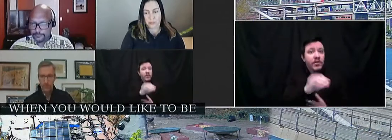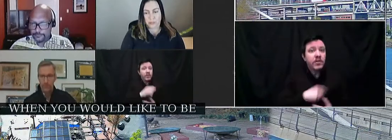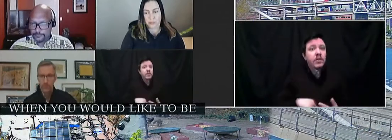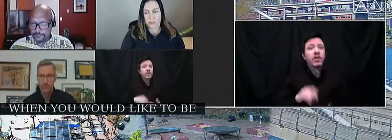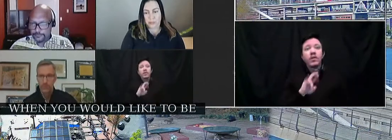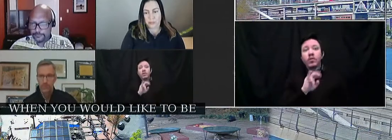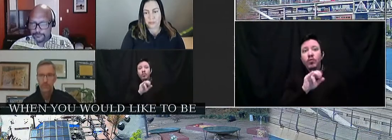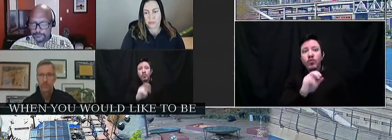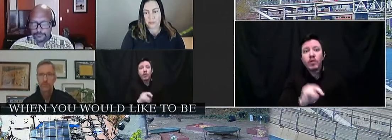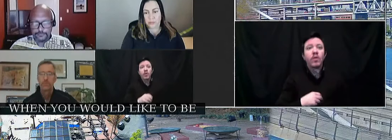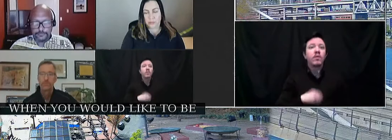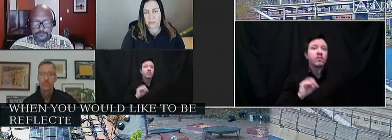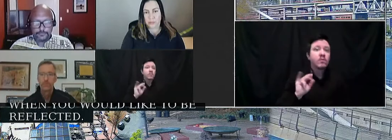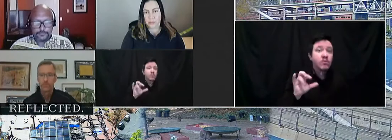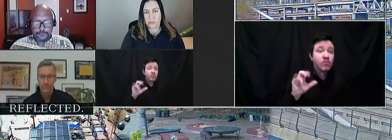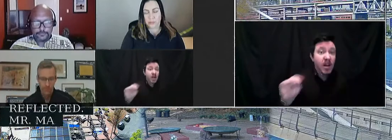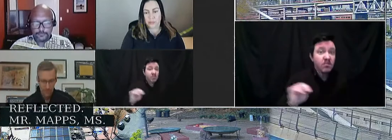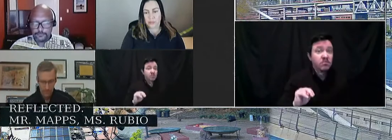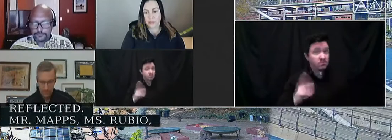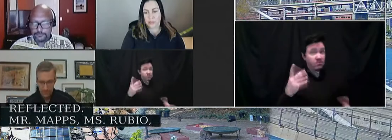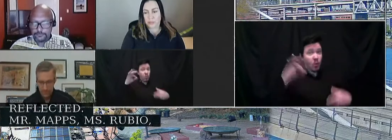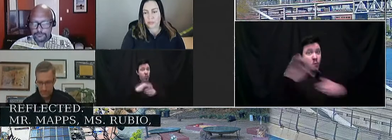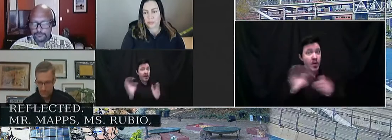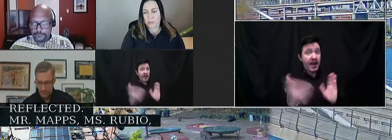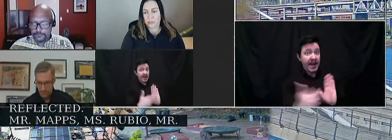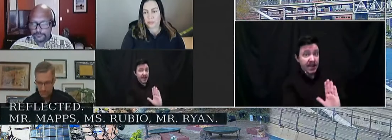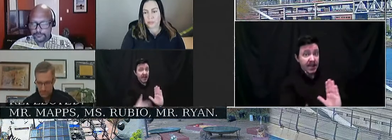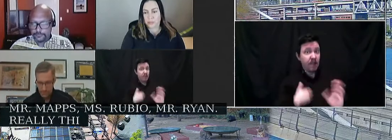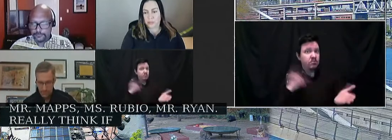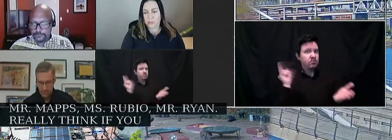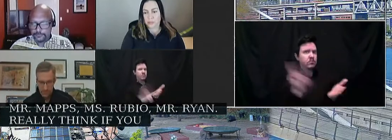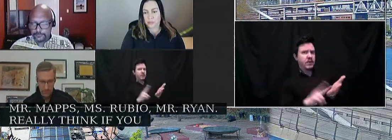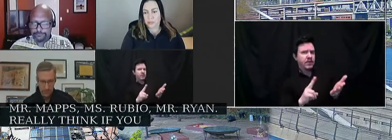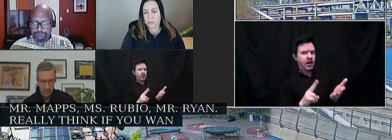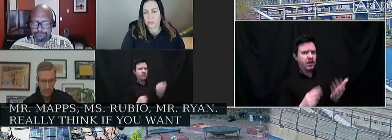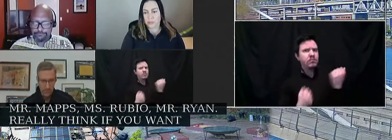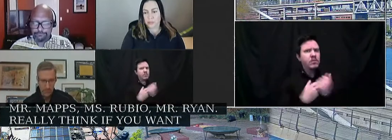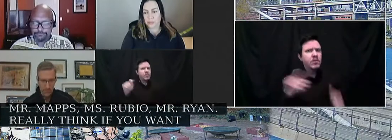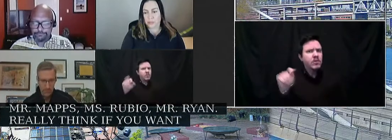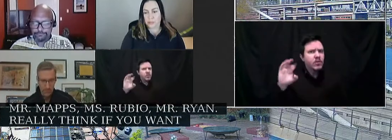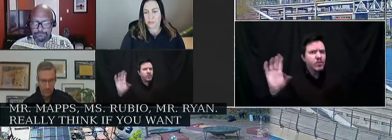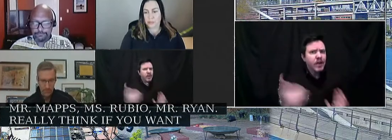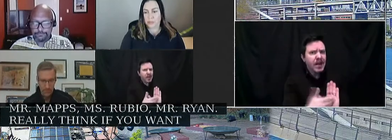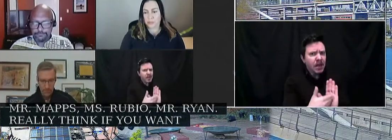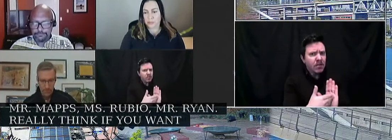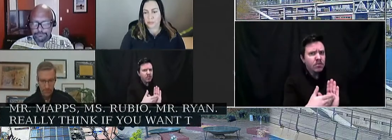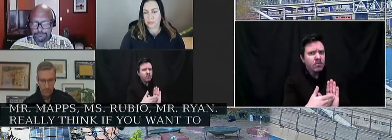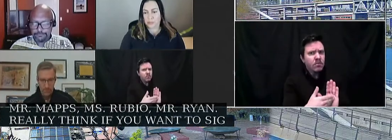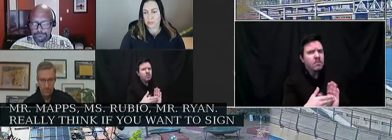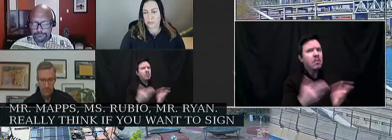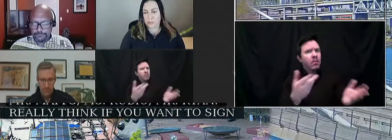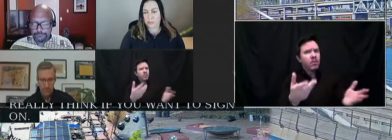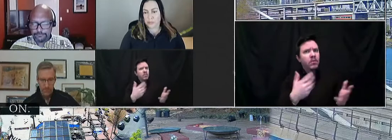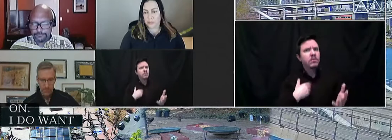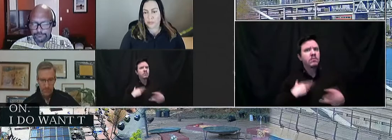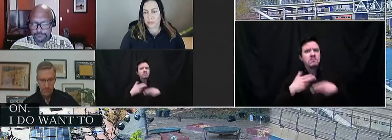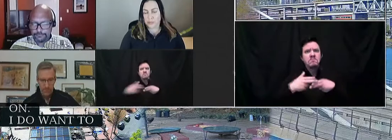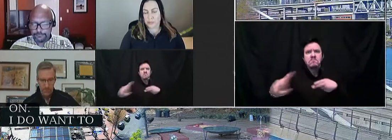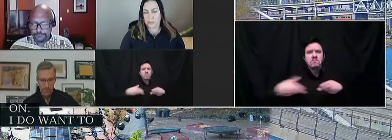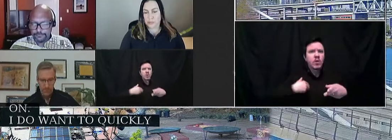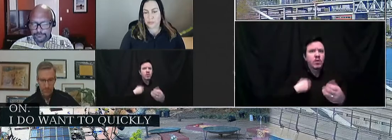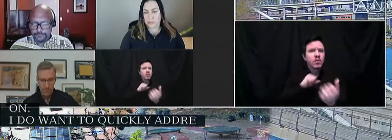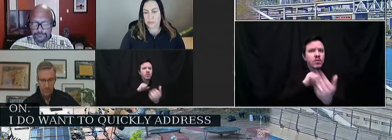Rubio, Mr. Ryan. Just, you know, really think if you want to sign on to shit, Ted does. I do want to quickly address Ted and say,